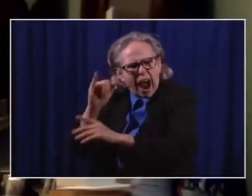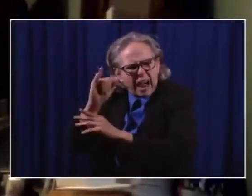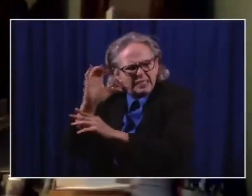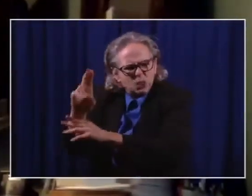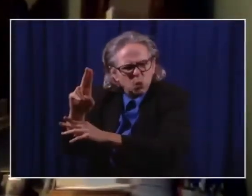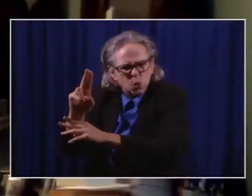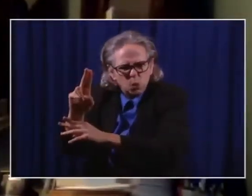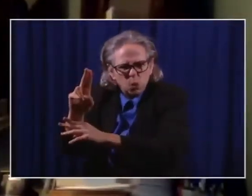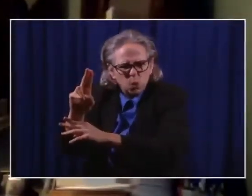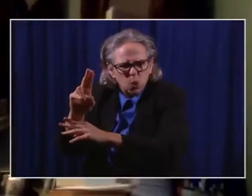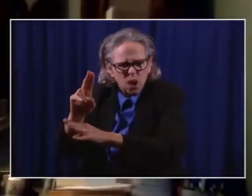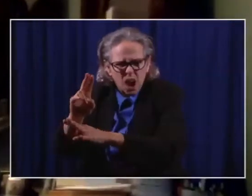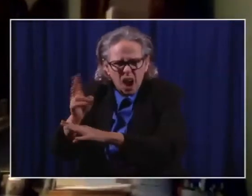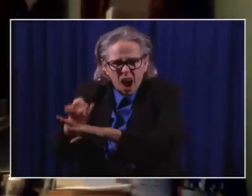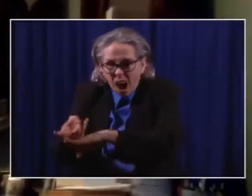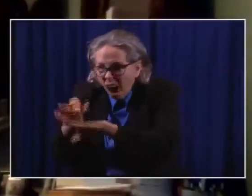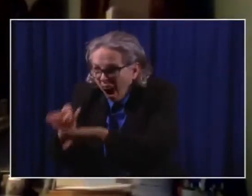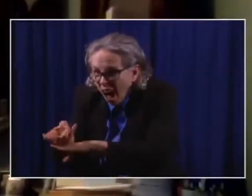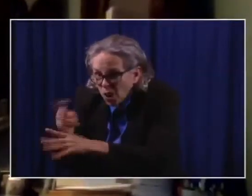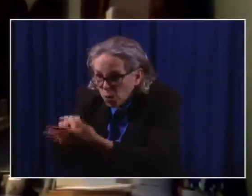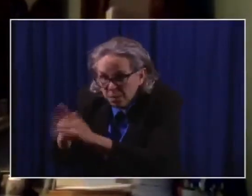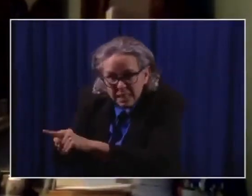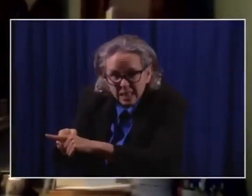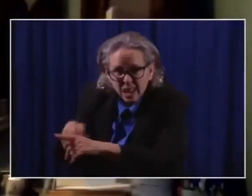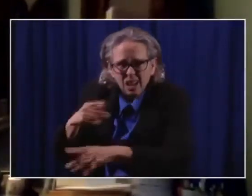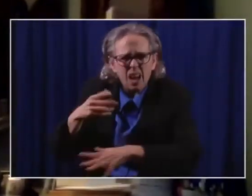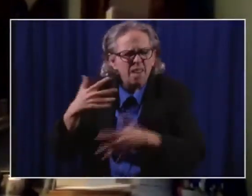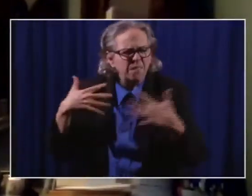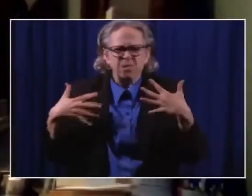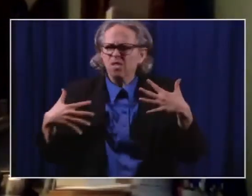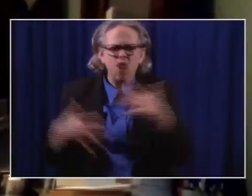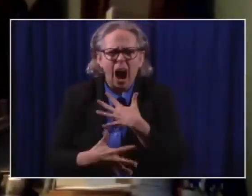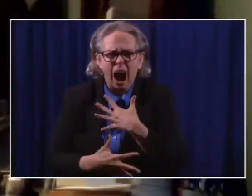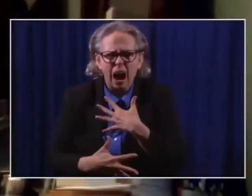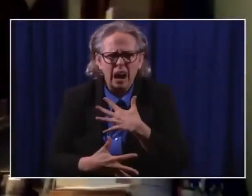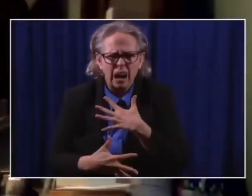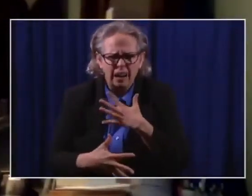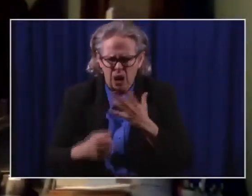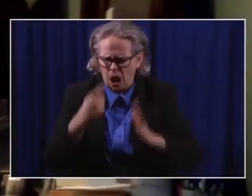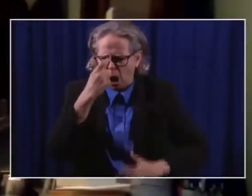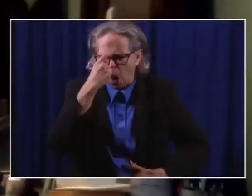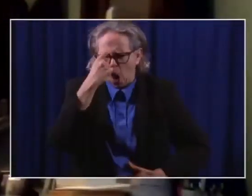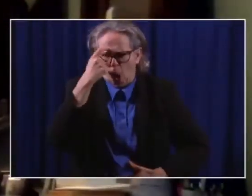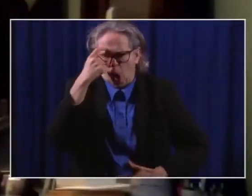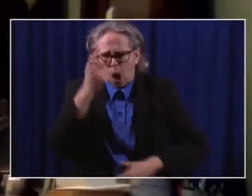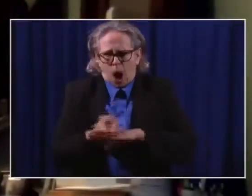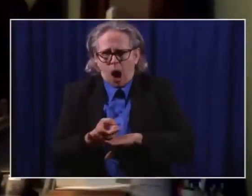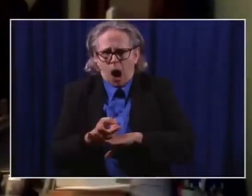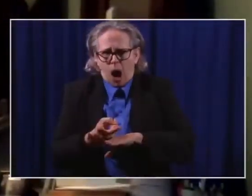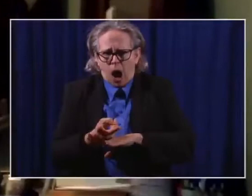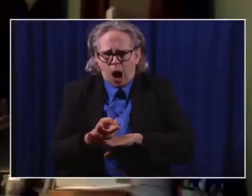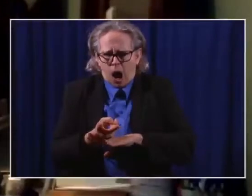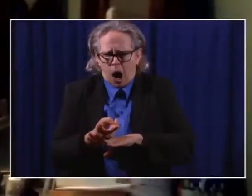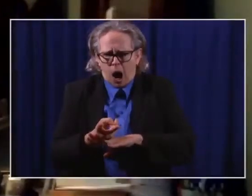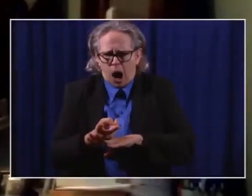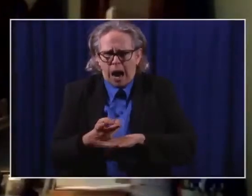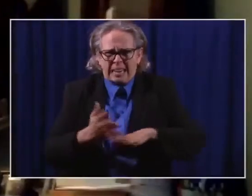a frightening experience. I want everybody out there who's listening to understand that this is one of the most